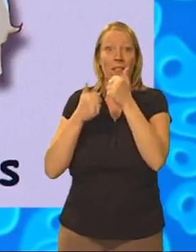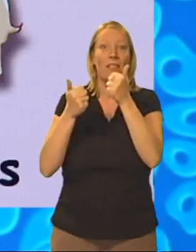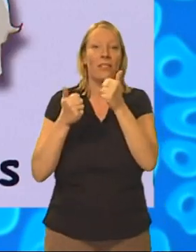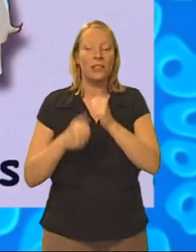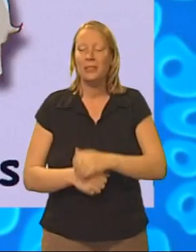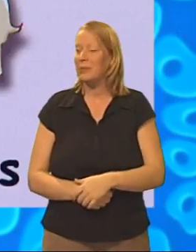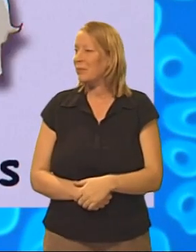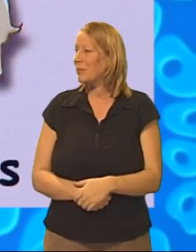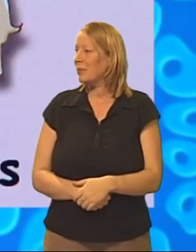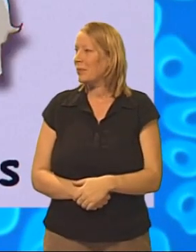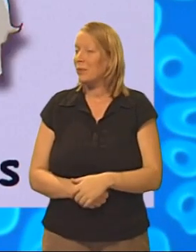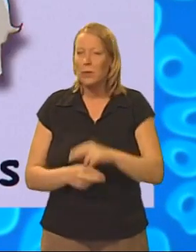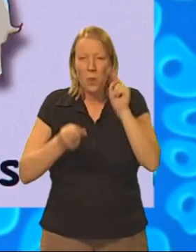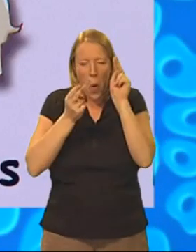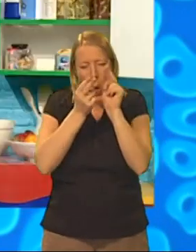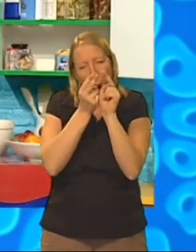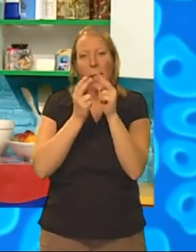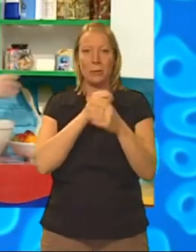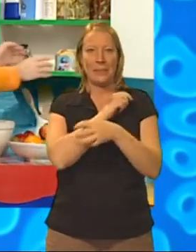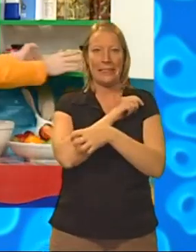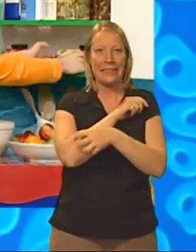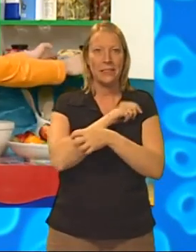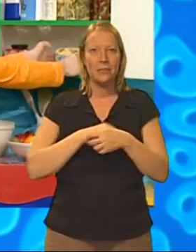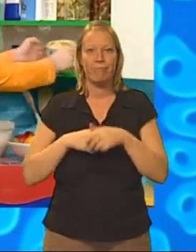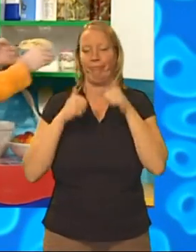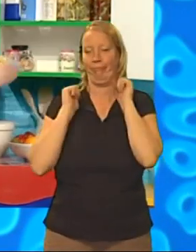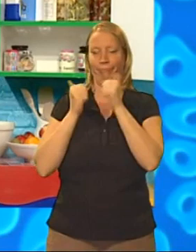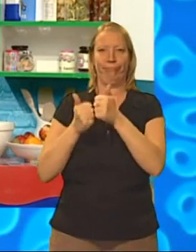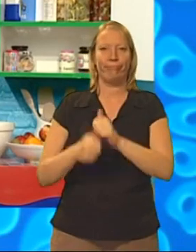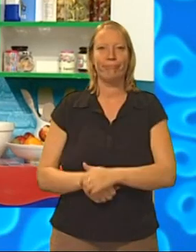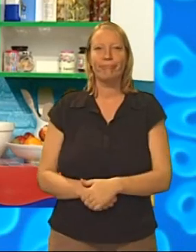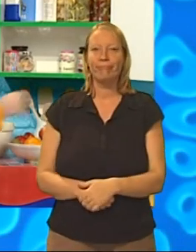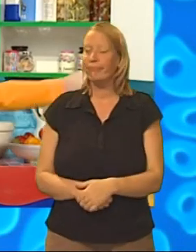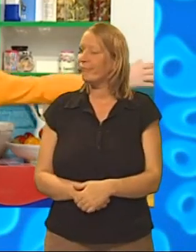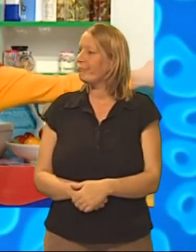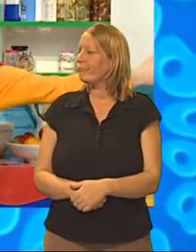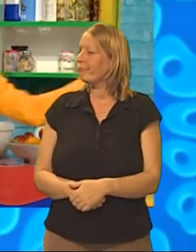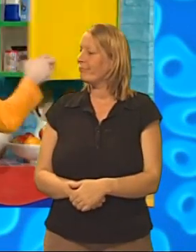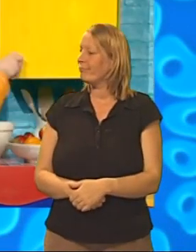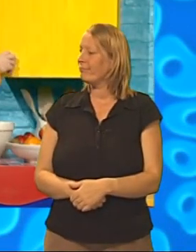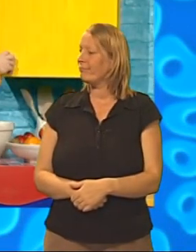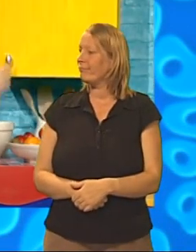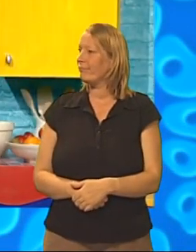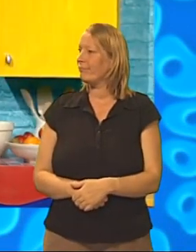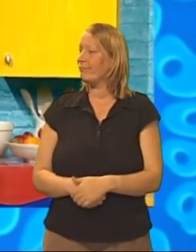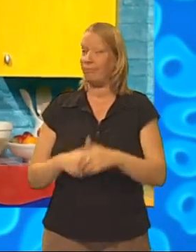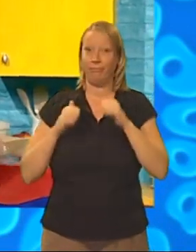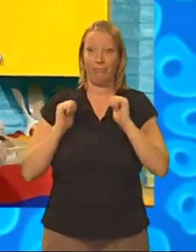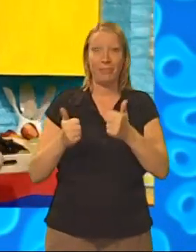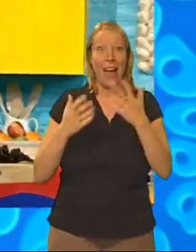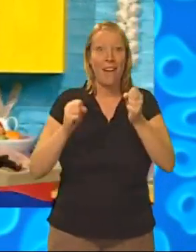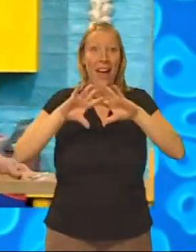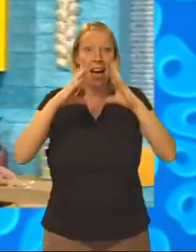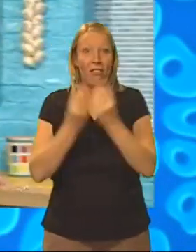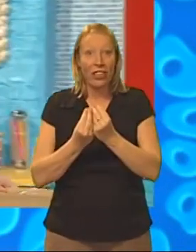Got them. And some tiny biscuits. Tiny biscuits. Lovely. There we are. OK. OK. OK. Got